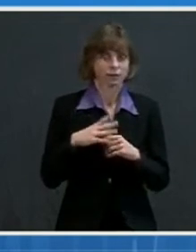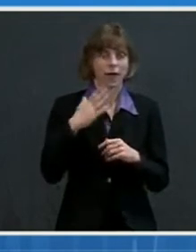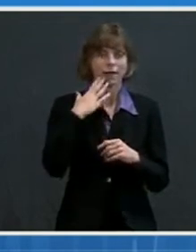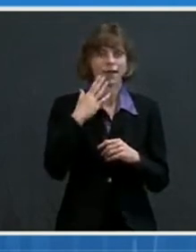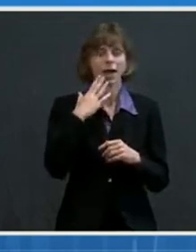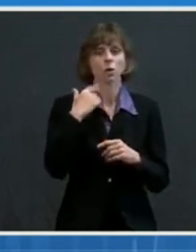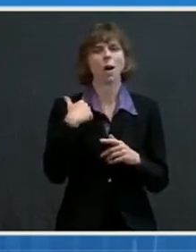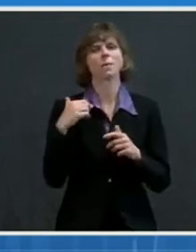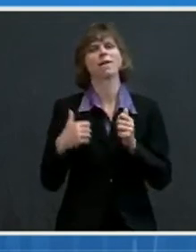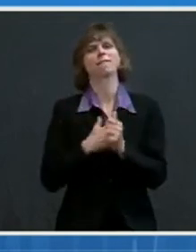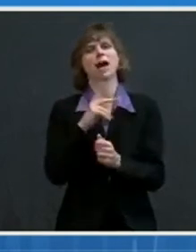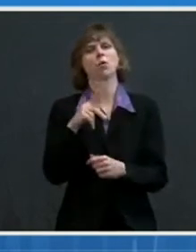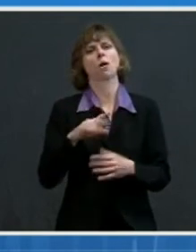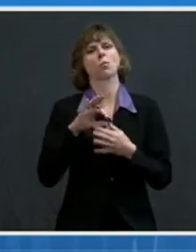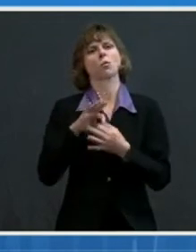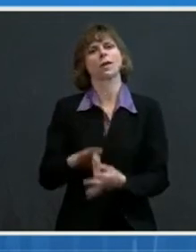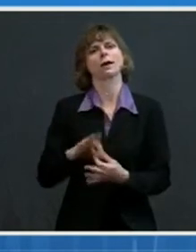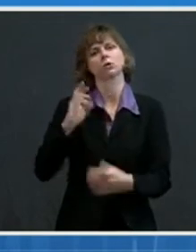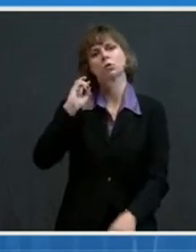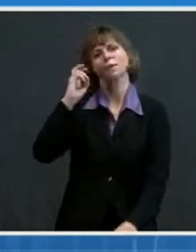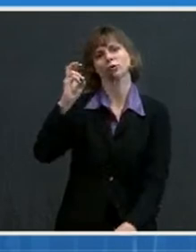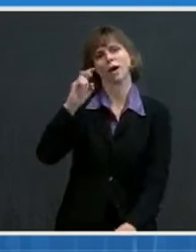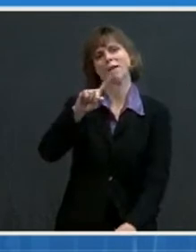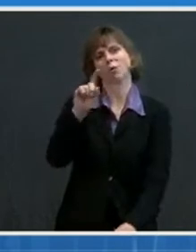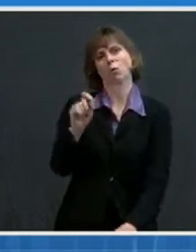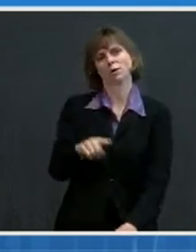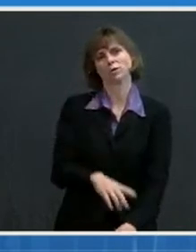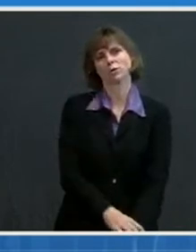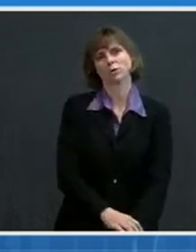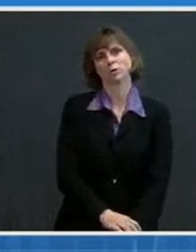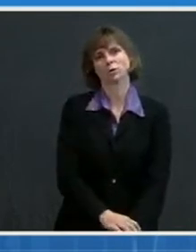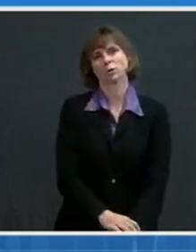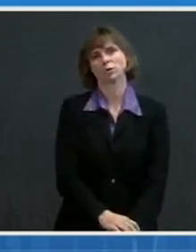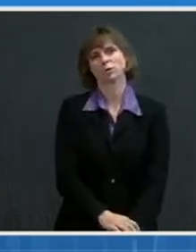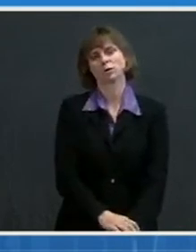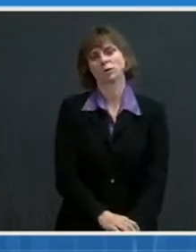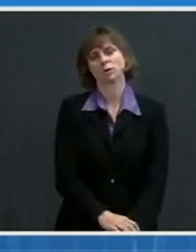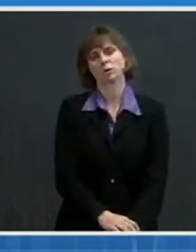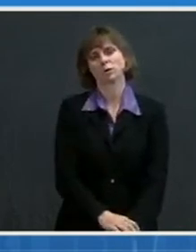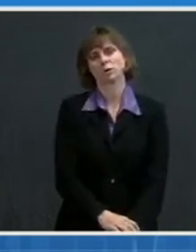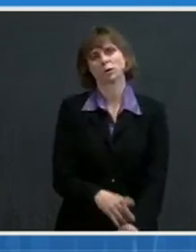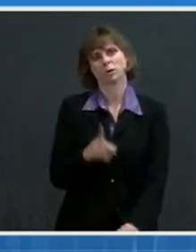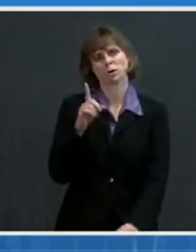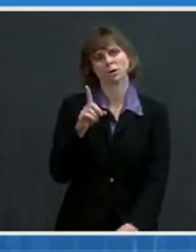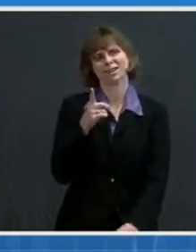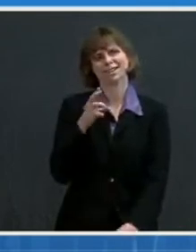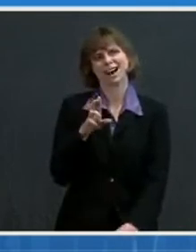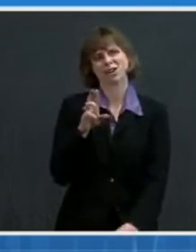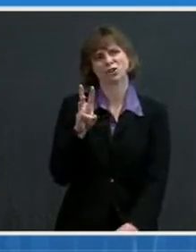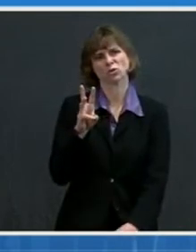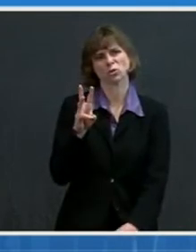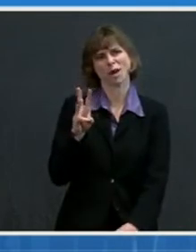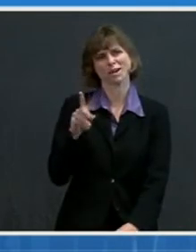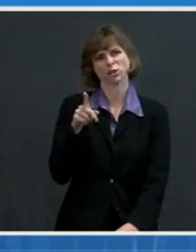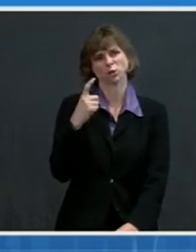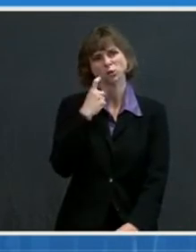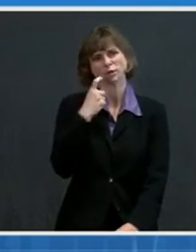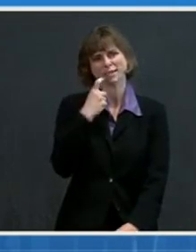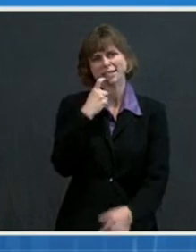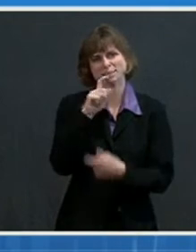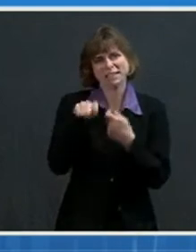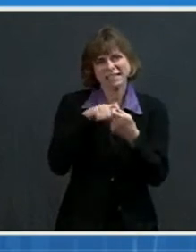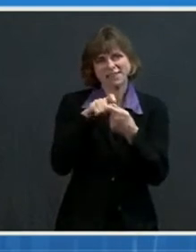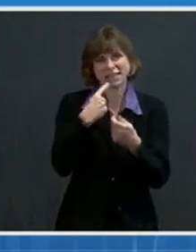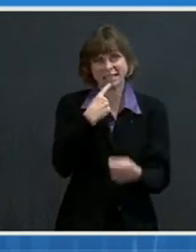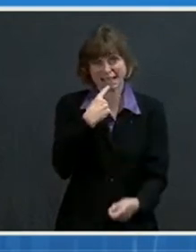follow up on the travel question there because, uh, director Walensky, you explicitly said grandparents now could